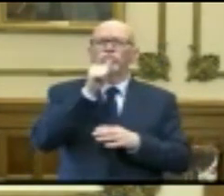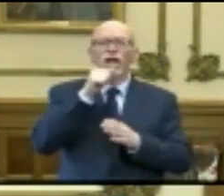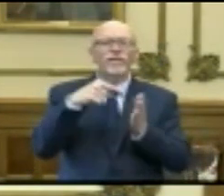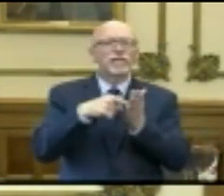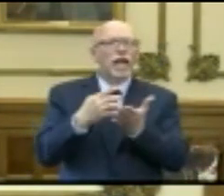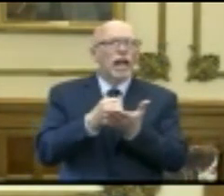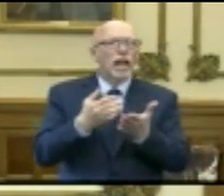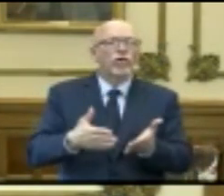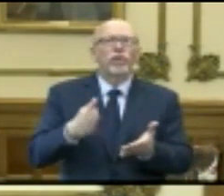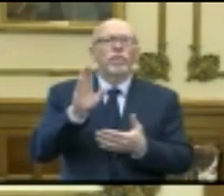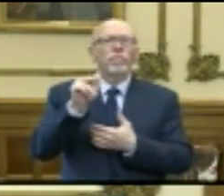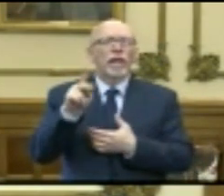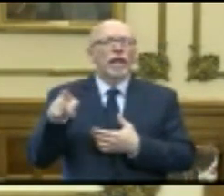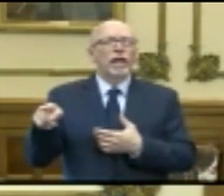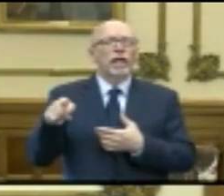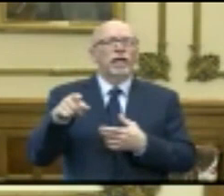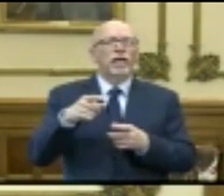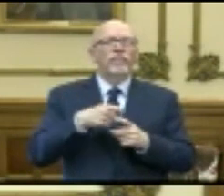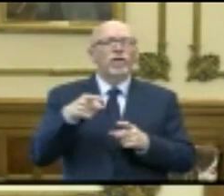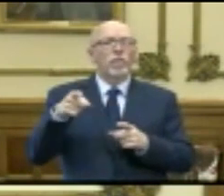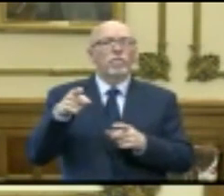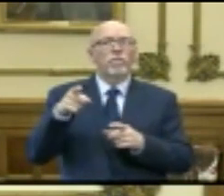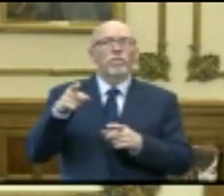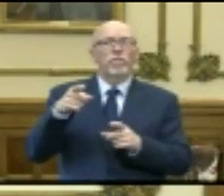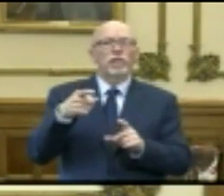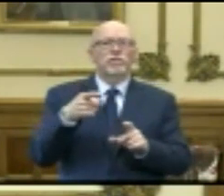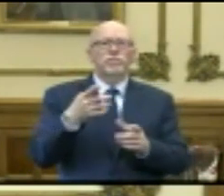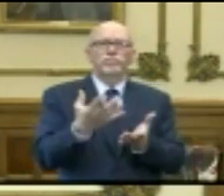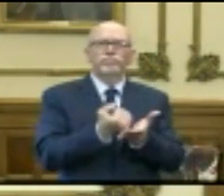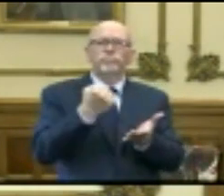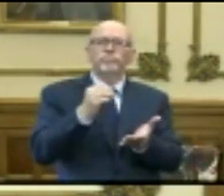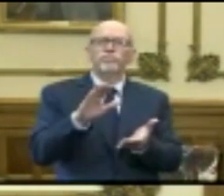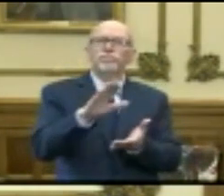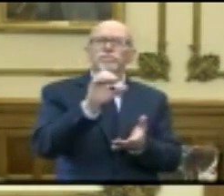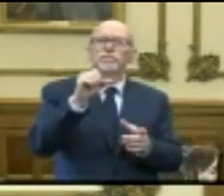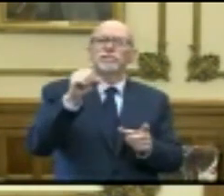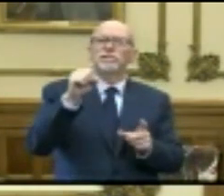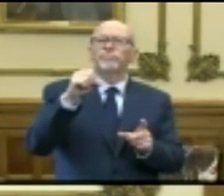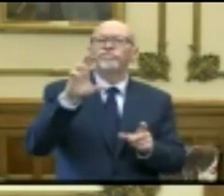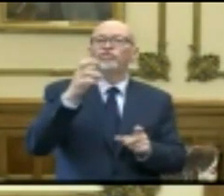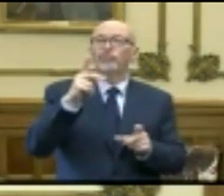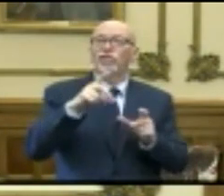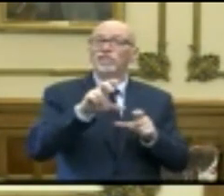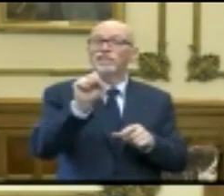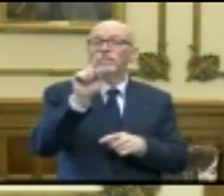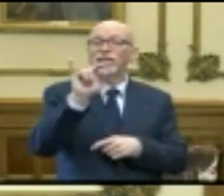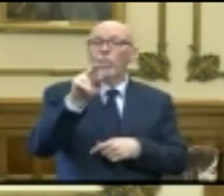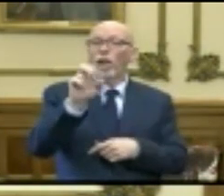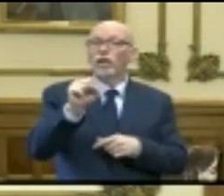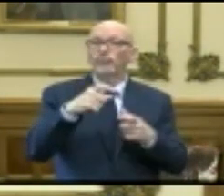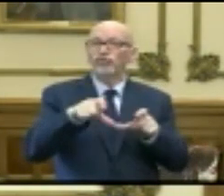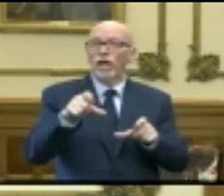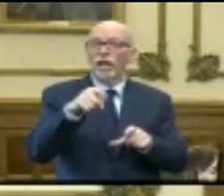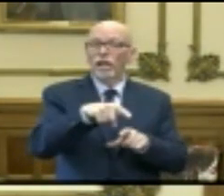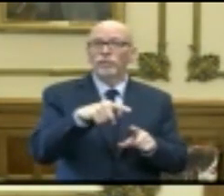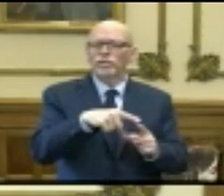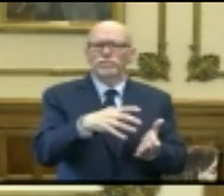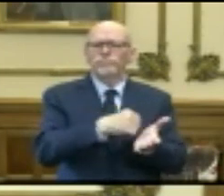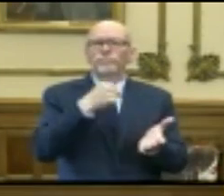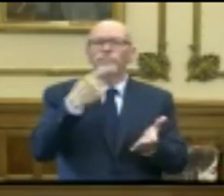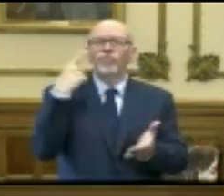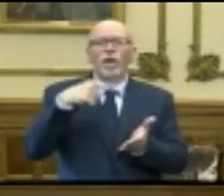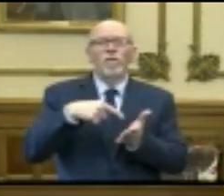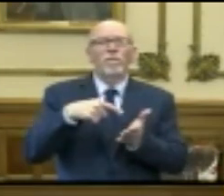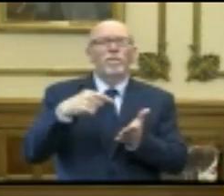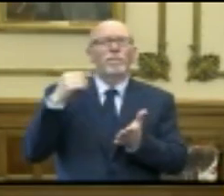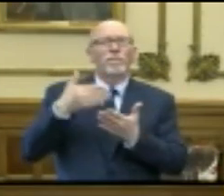banks from seizing those stimulus checks to pay off debts and past due fees?